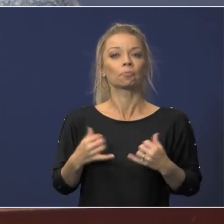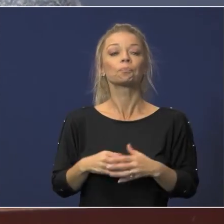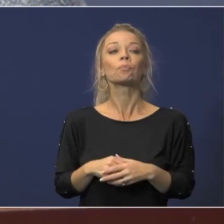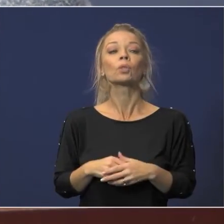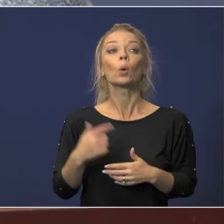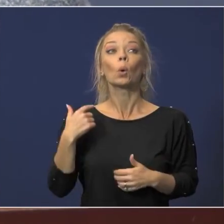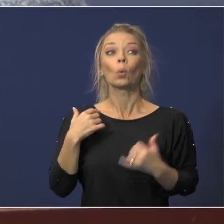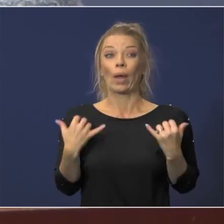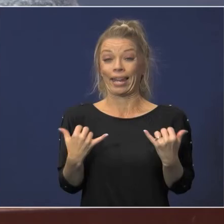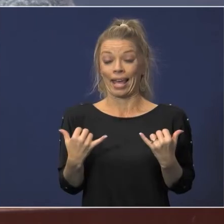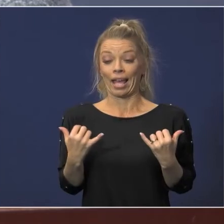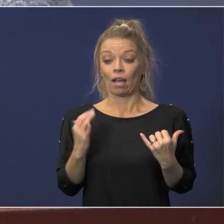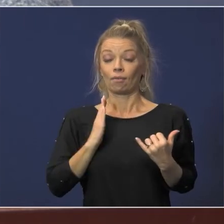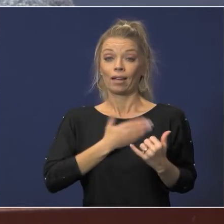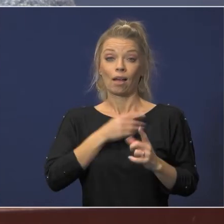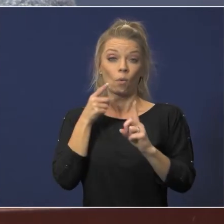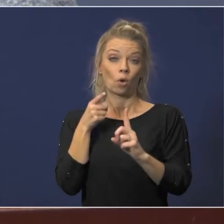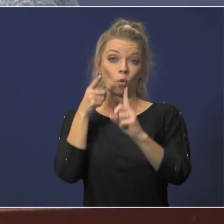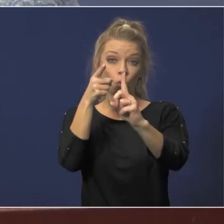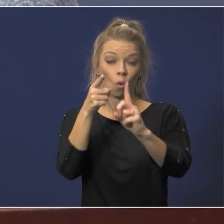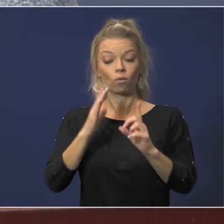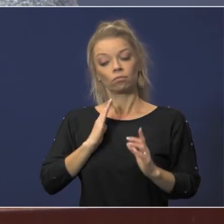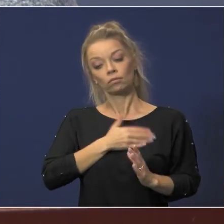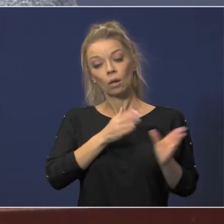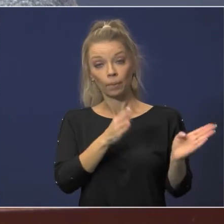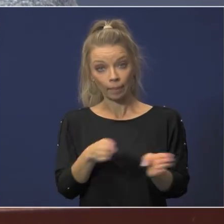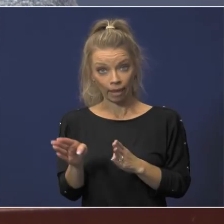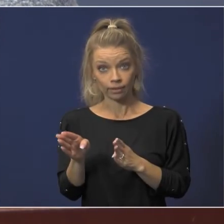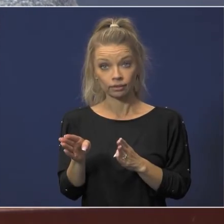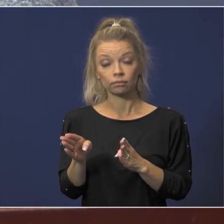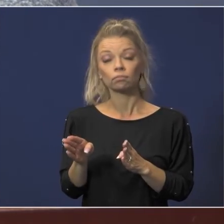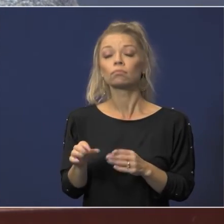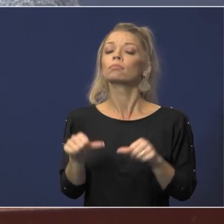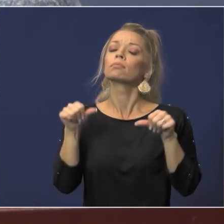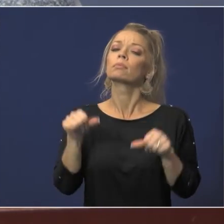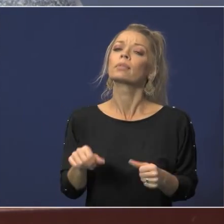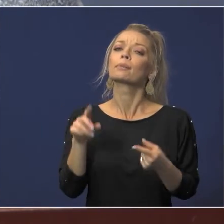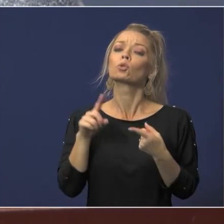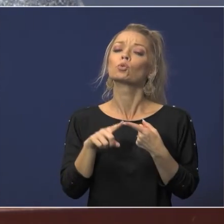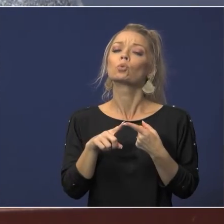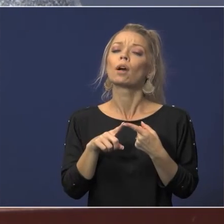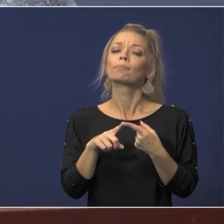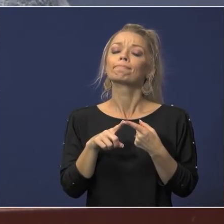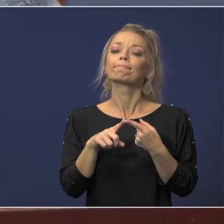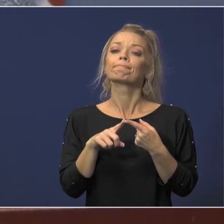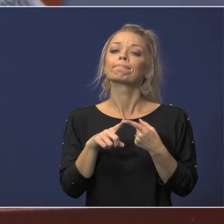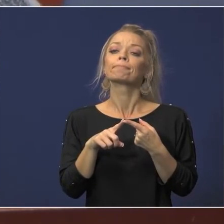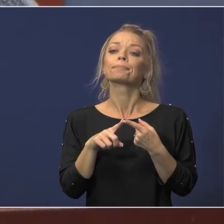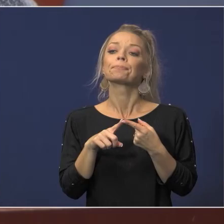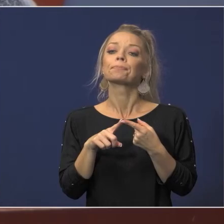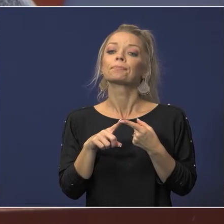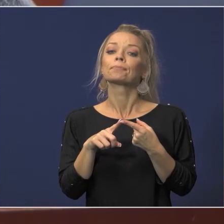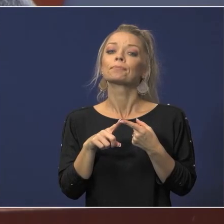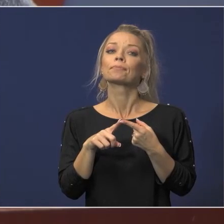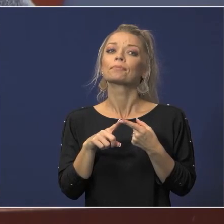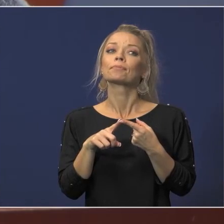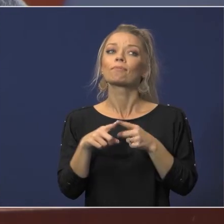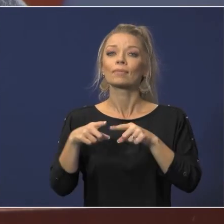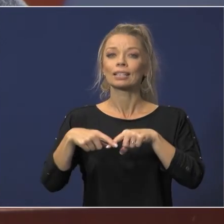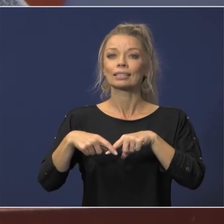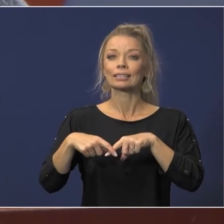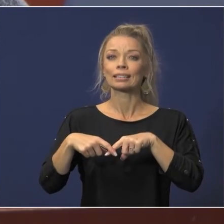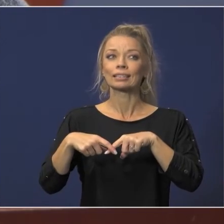right now our goal is our plan is to be able to uh seize the temporary virtual learning